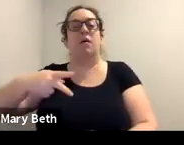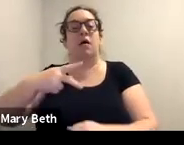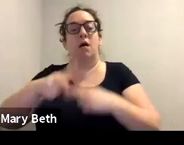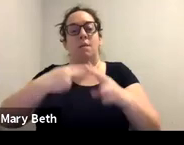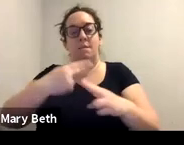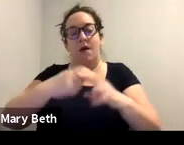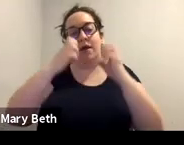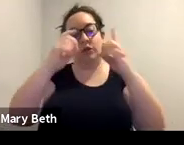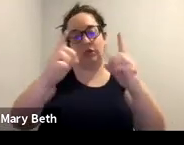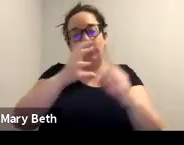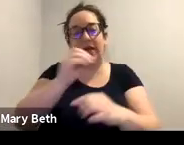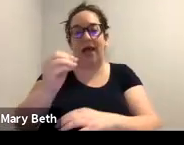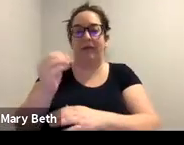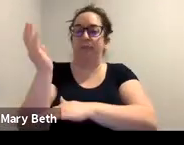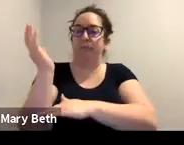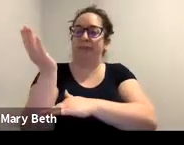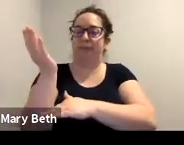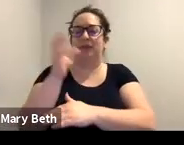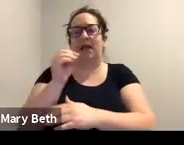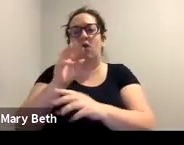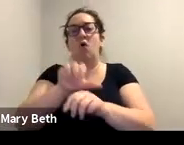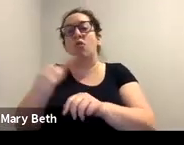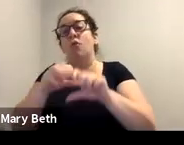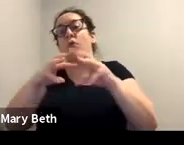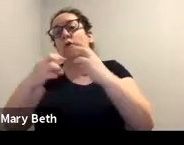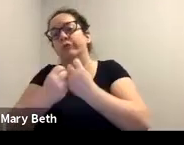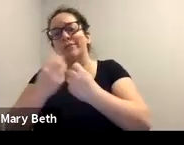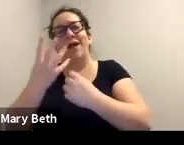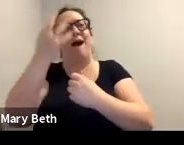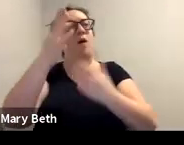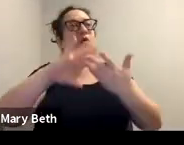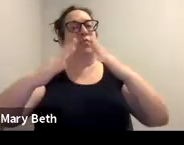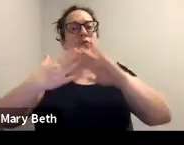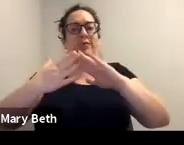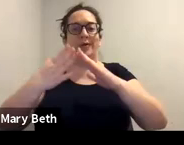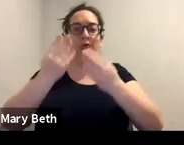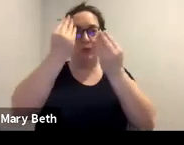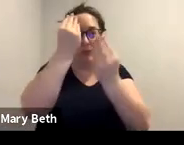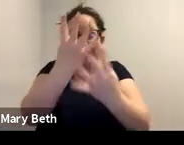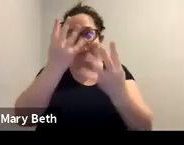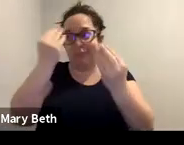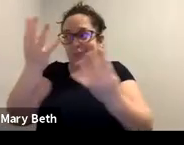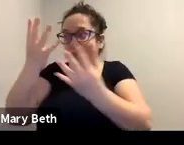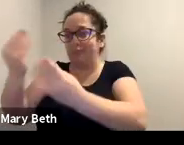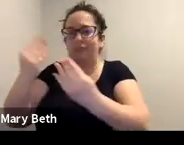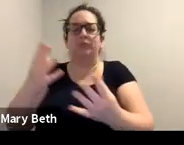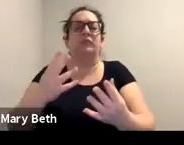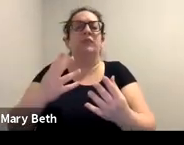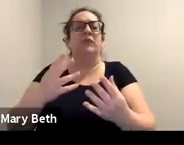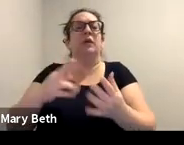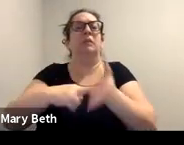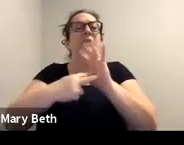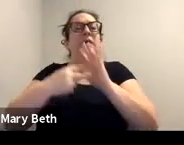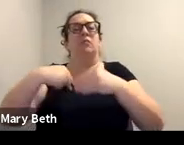um, and presentations and workshops out in the community. So providers are better equipped to work with survivors.